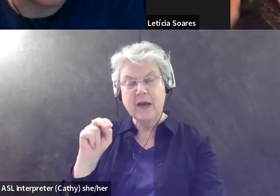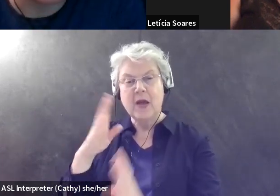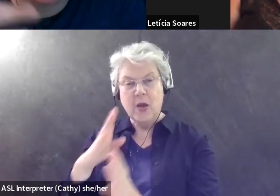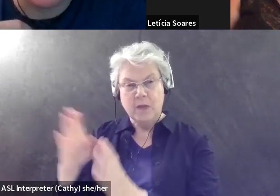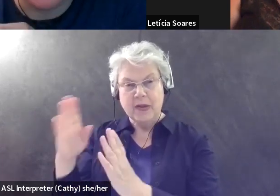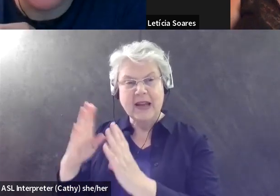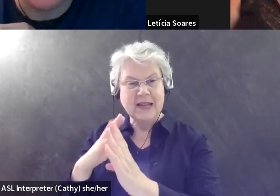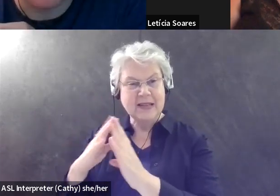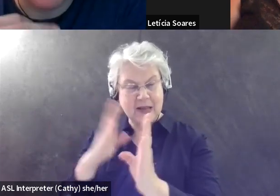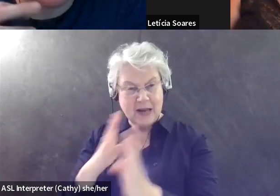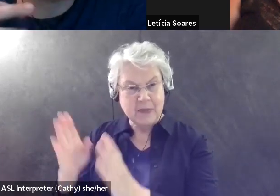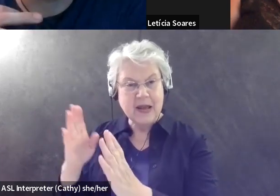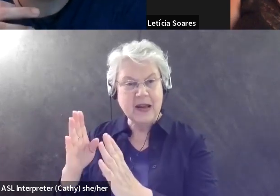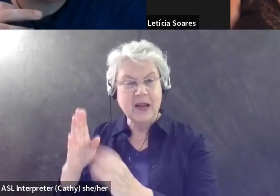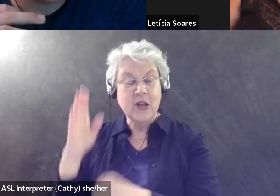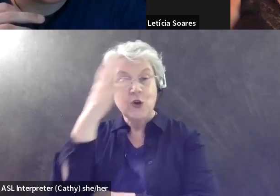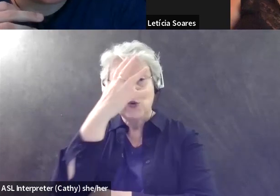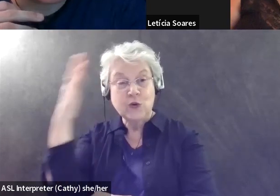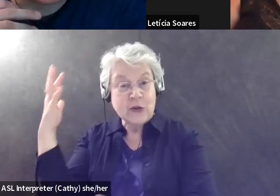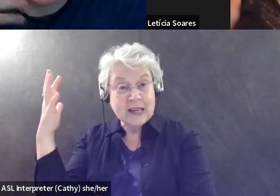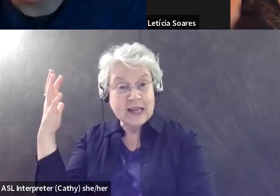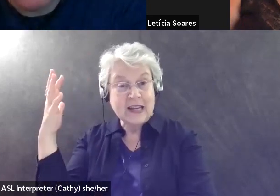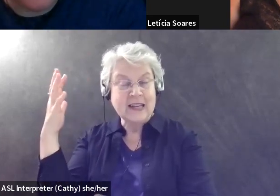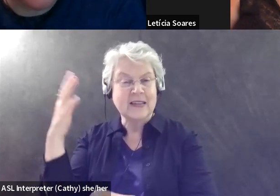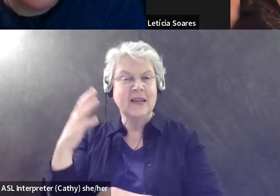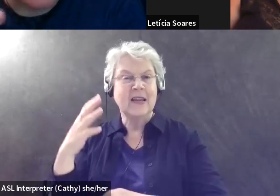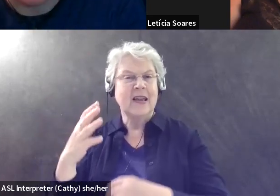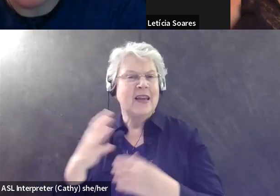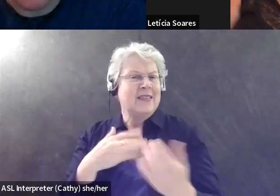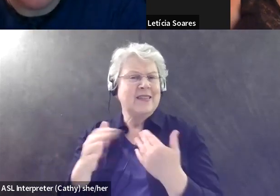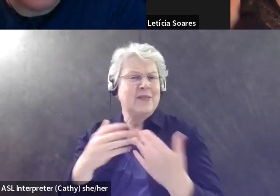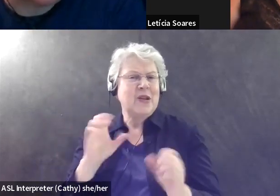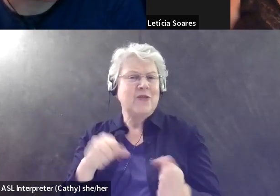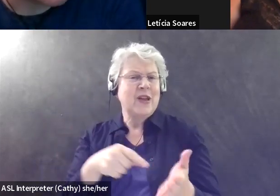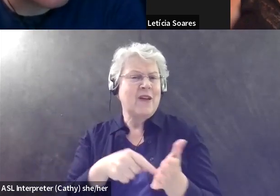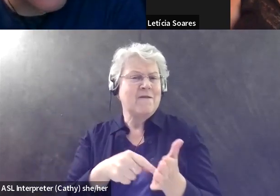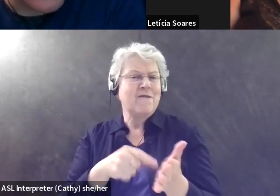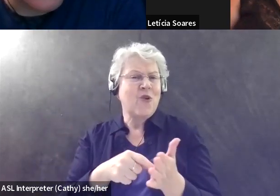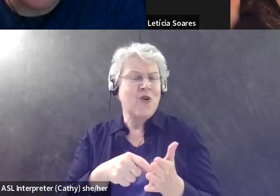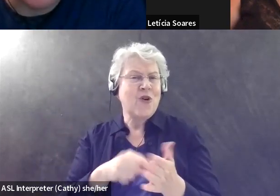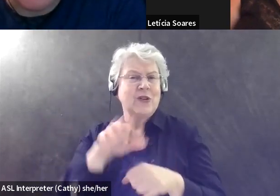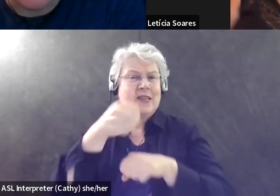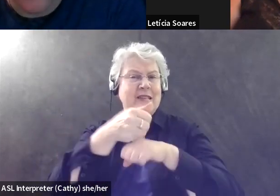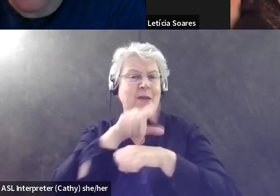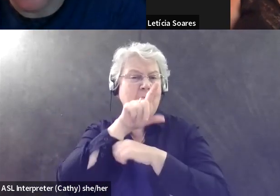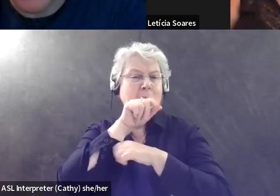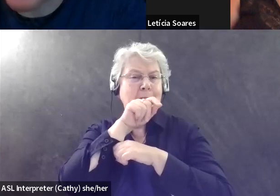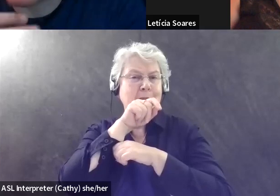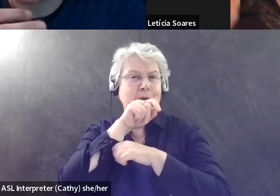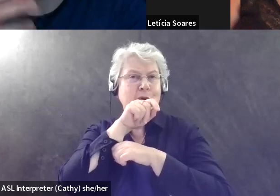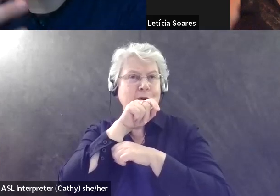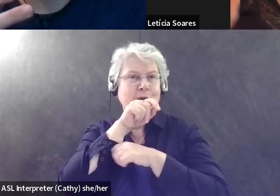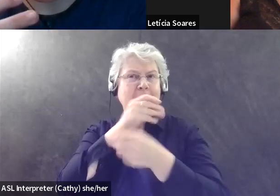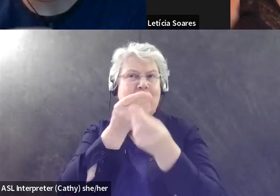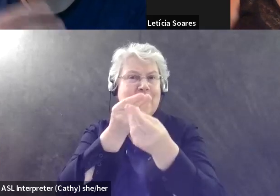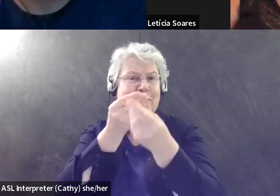neighborhood, even if someone can't maybe afford or is able to, they can't afford a feeder or bird feed a bird seed, or they